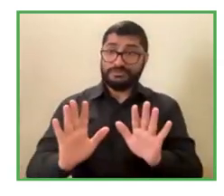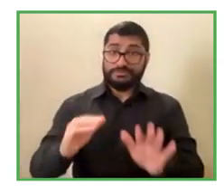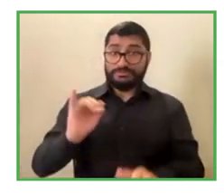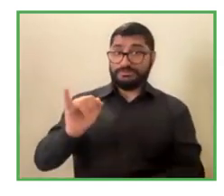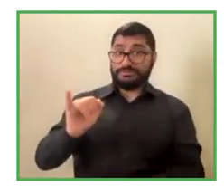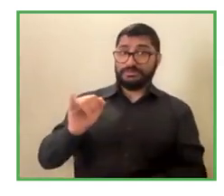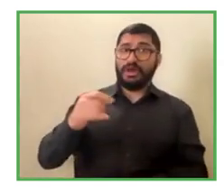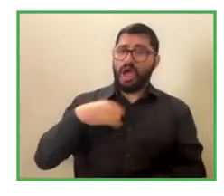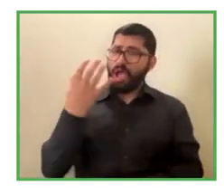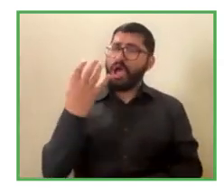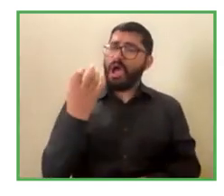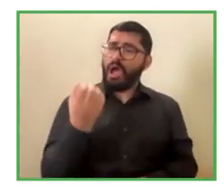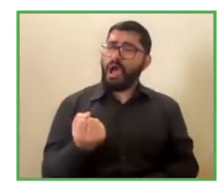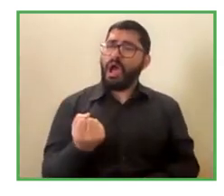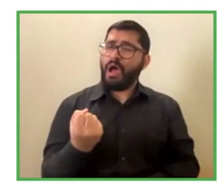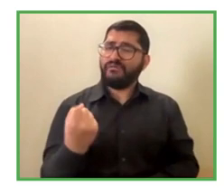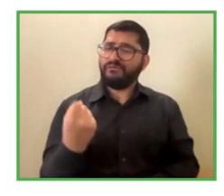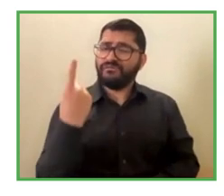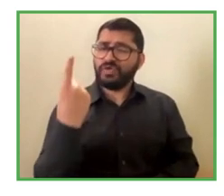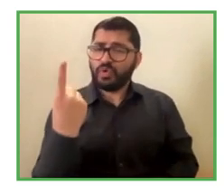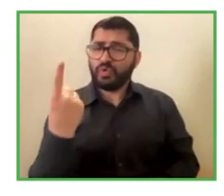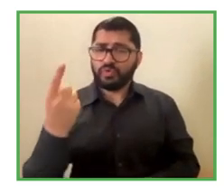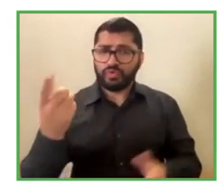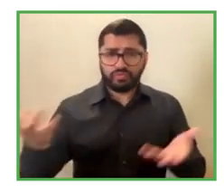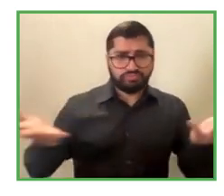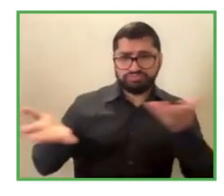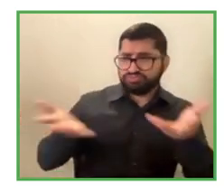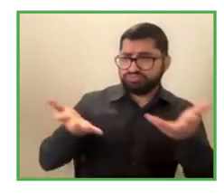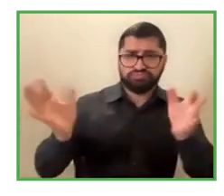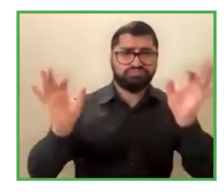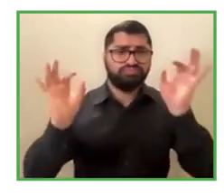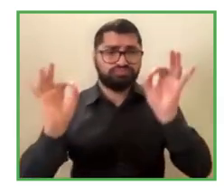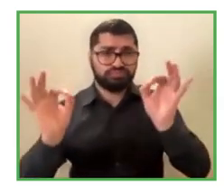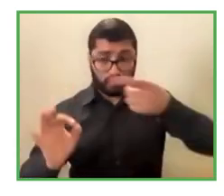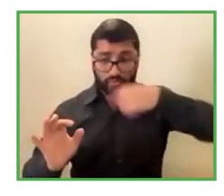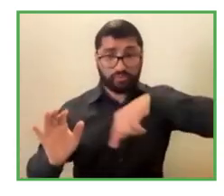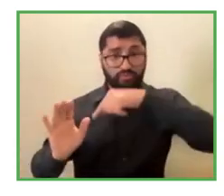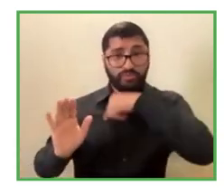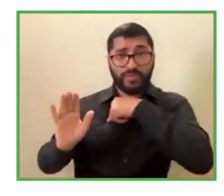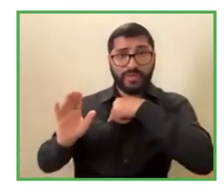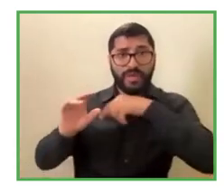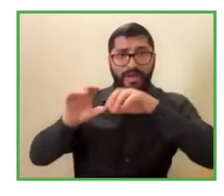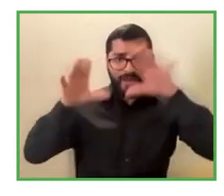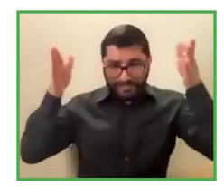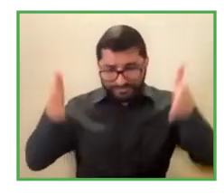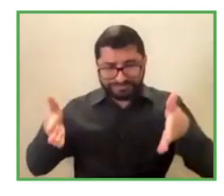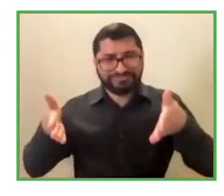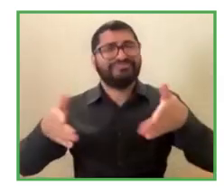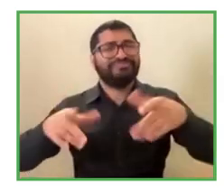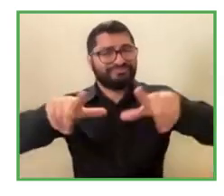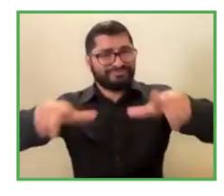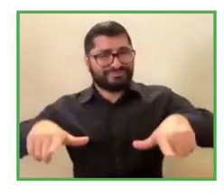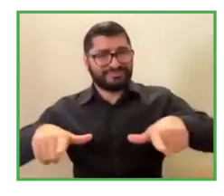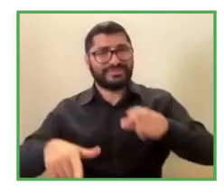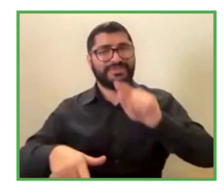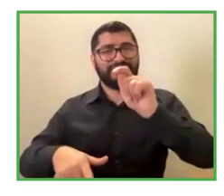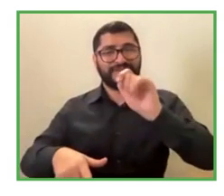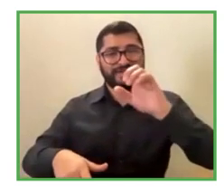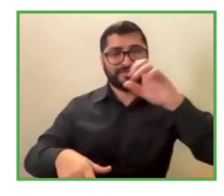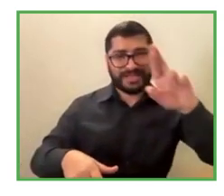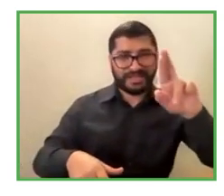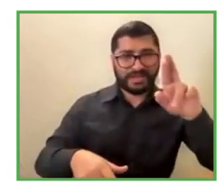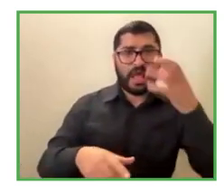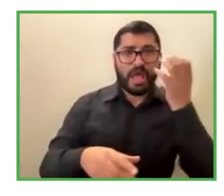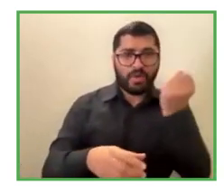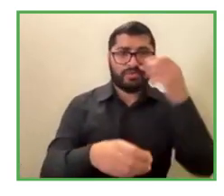through that CSR wing, you know, we work with a lot of organizations, the non-profit ecosystem system